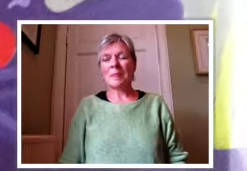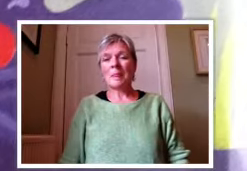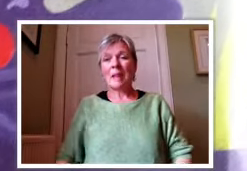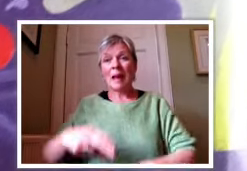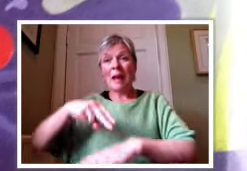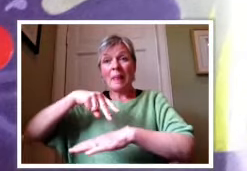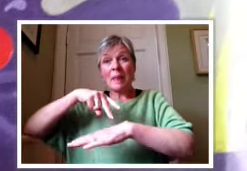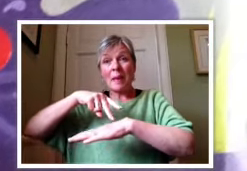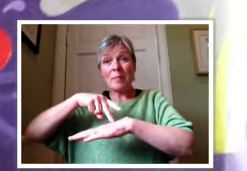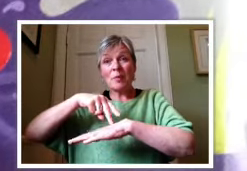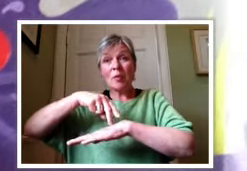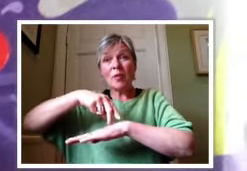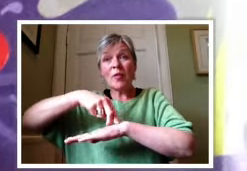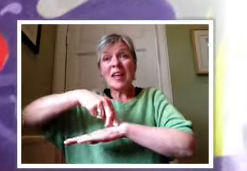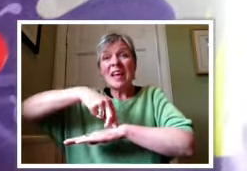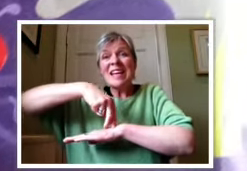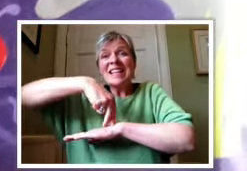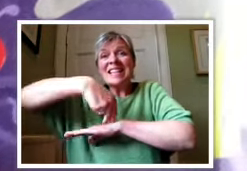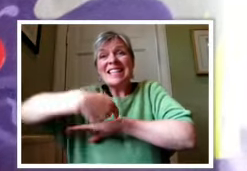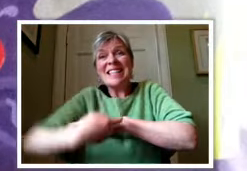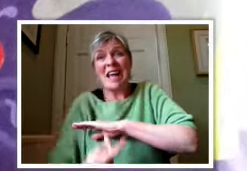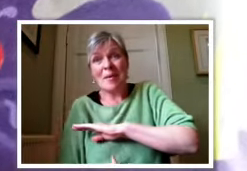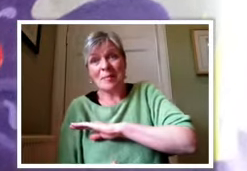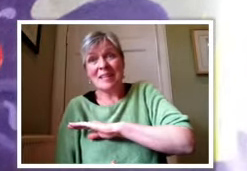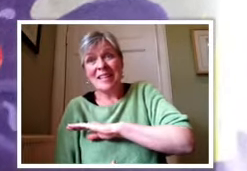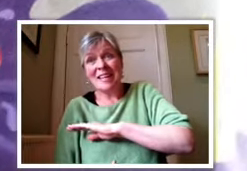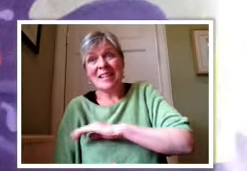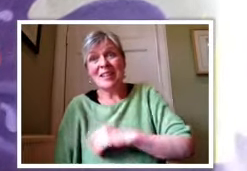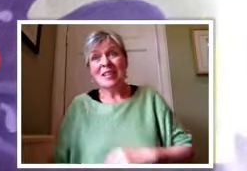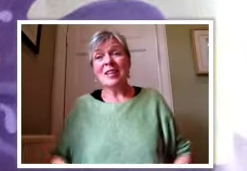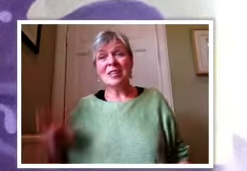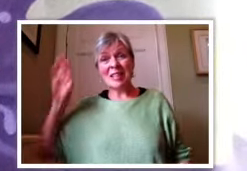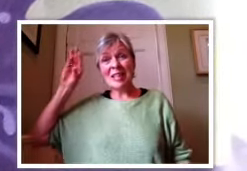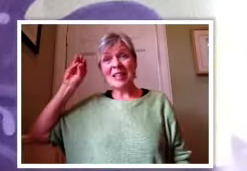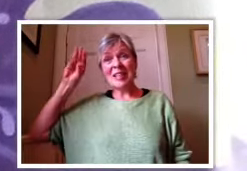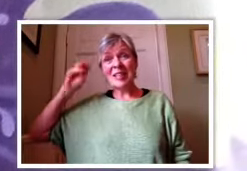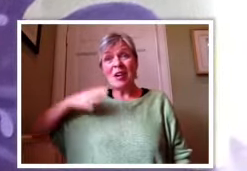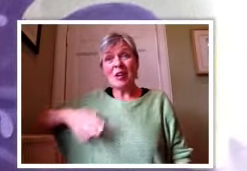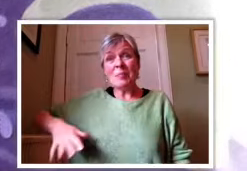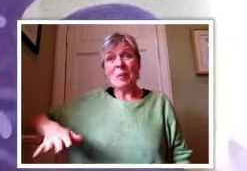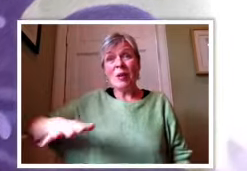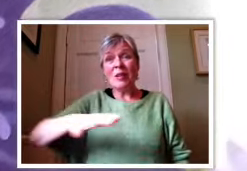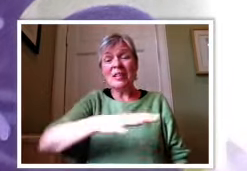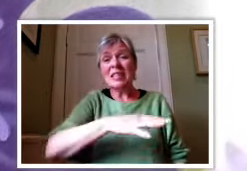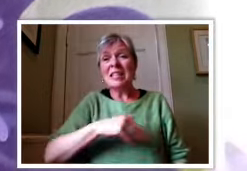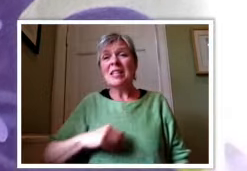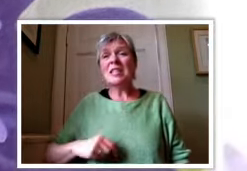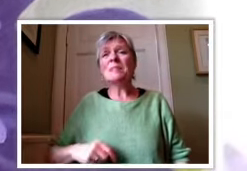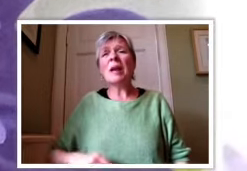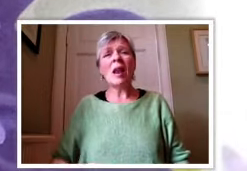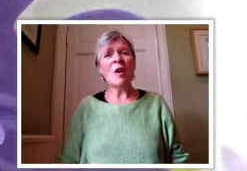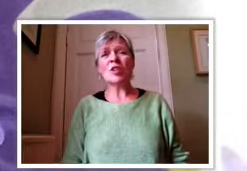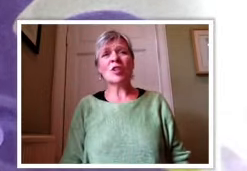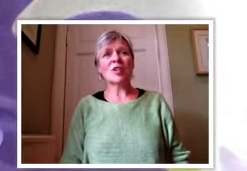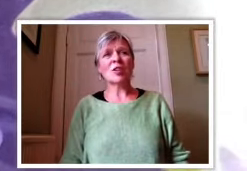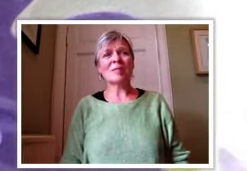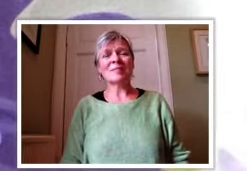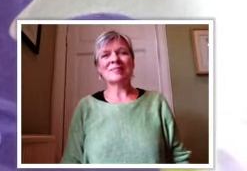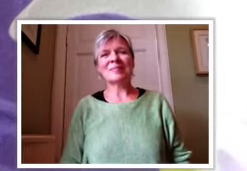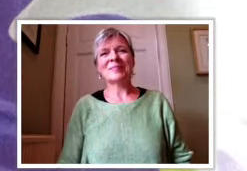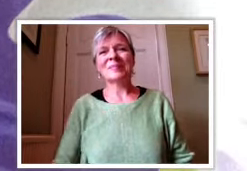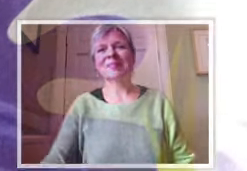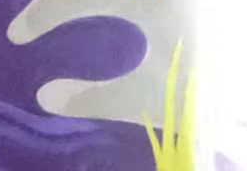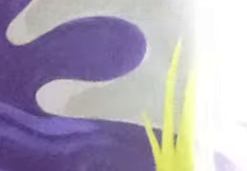And they both stepped in to the duck pond. Splash!